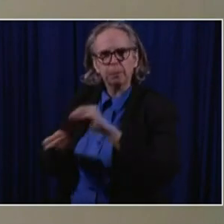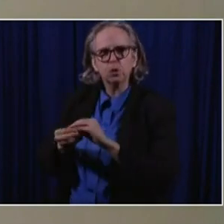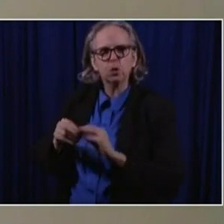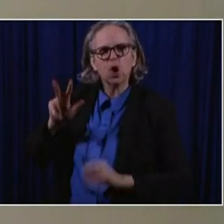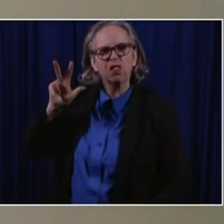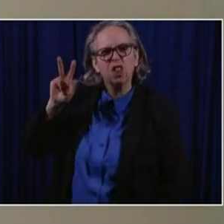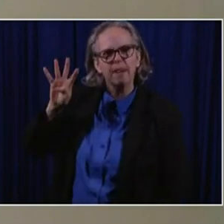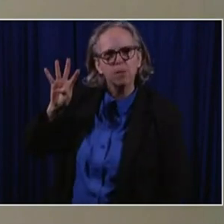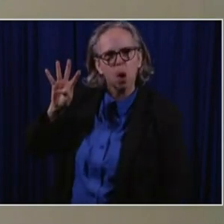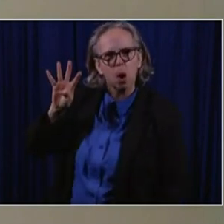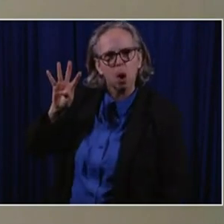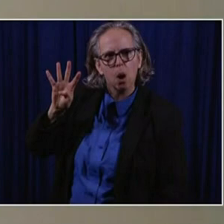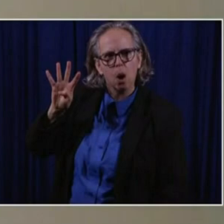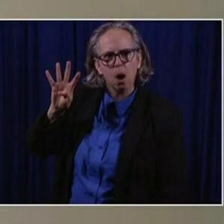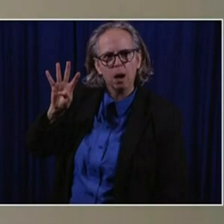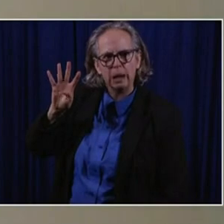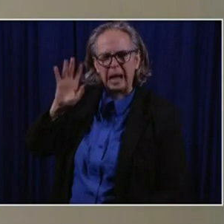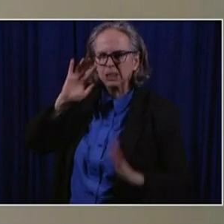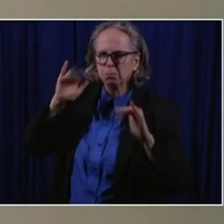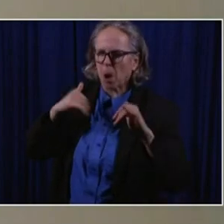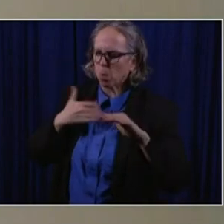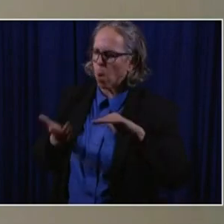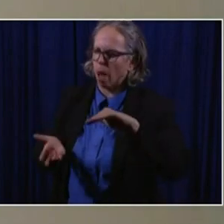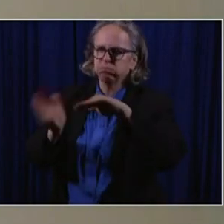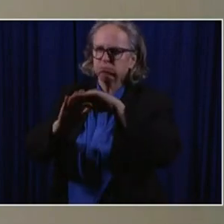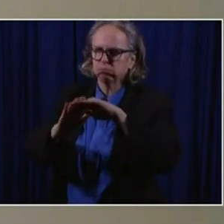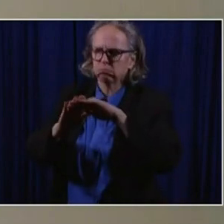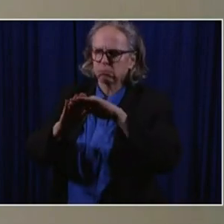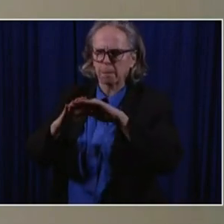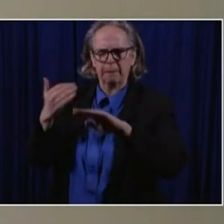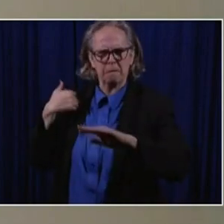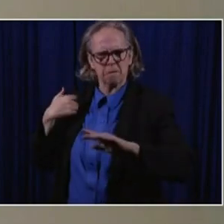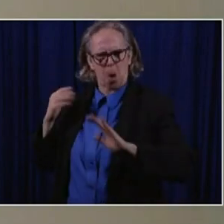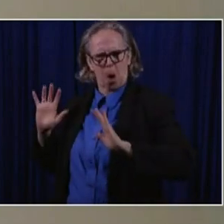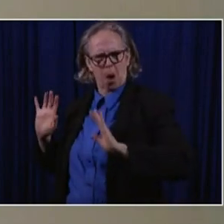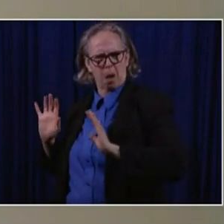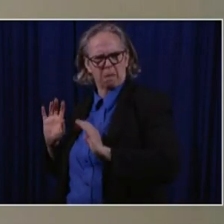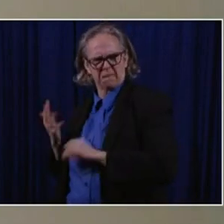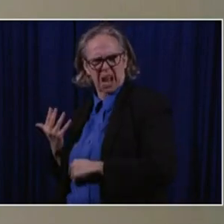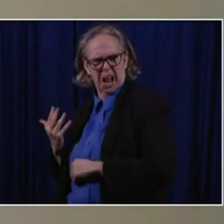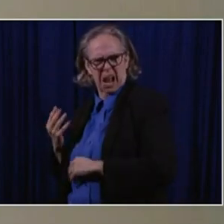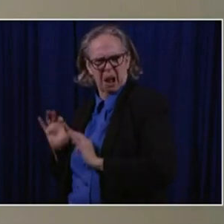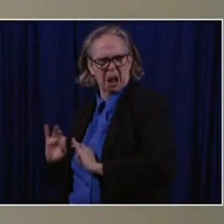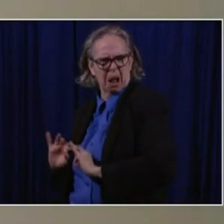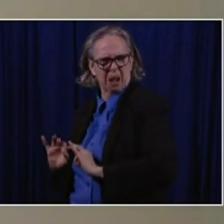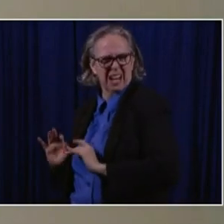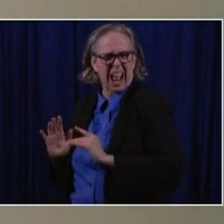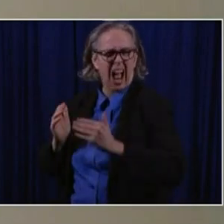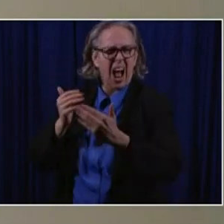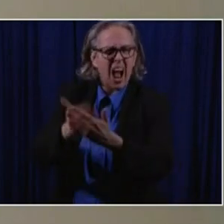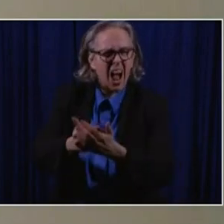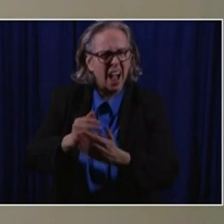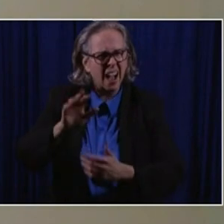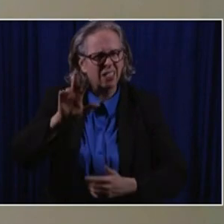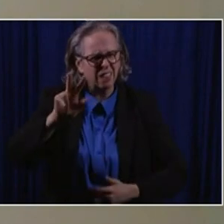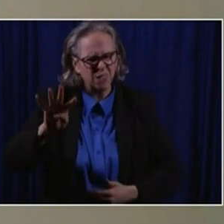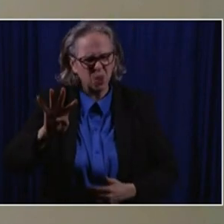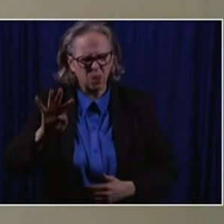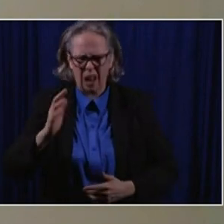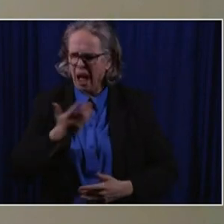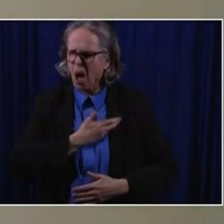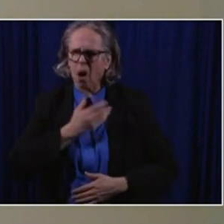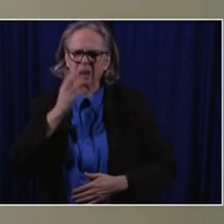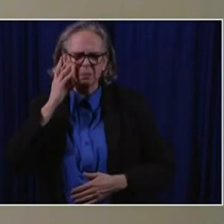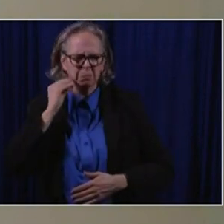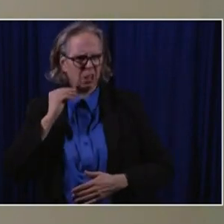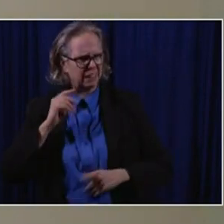expect that it's going to climb. So, you know, we never felt the same type of impact that